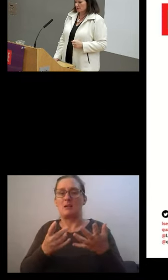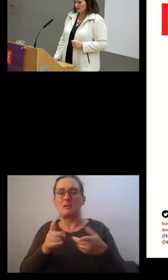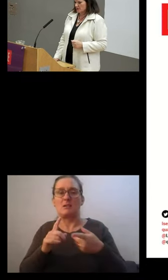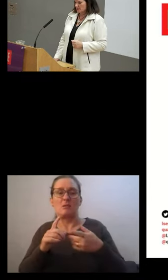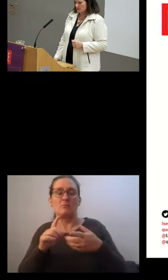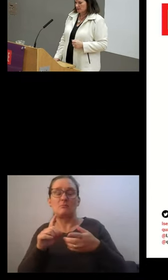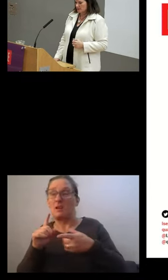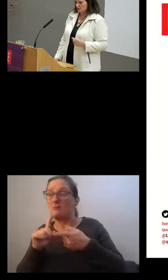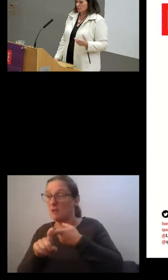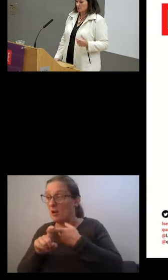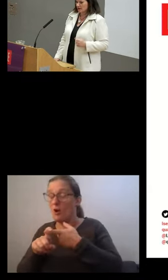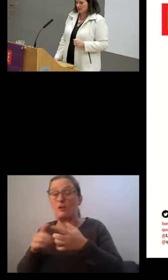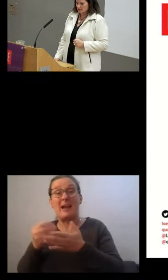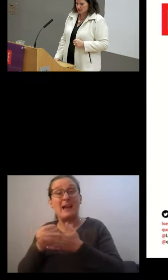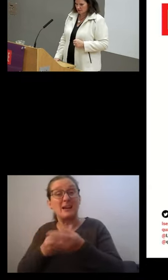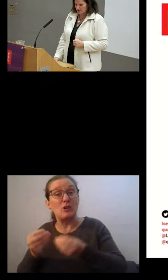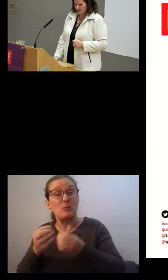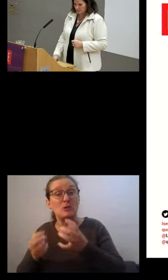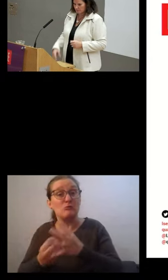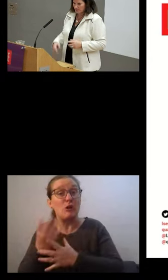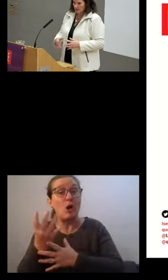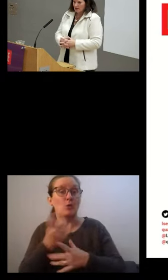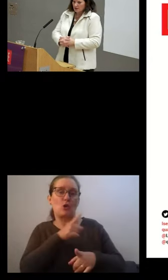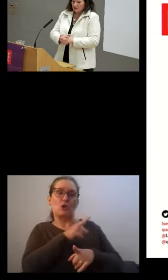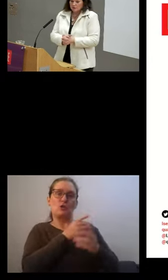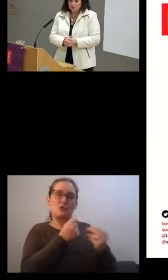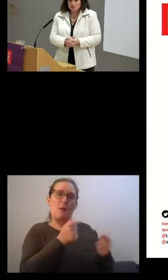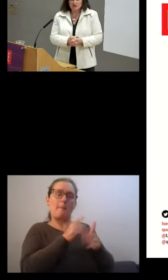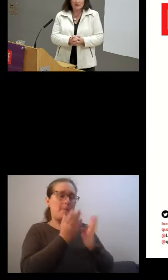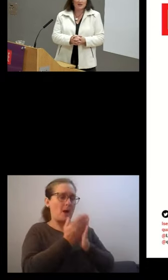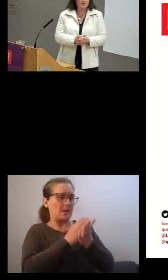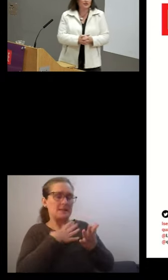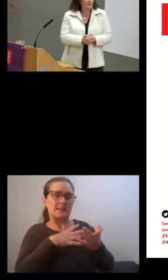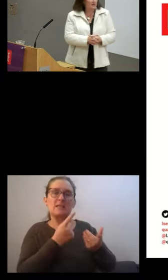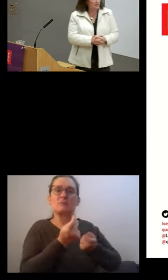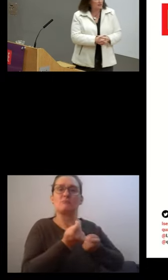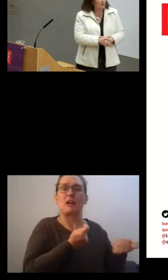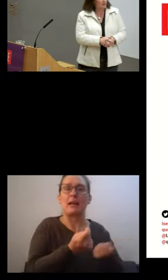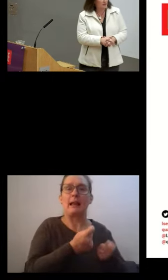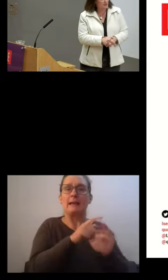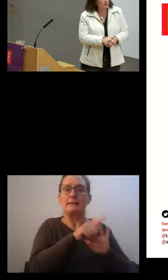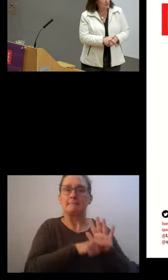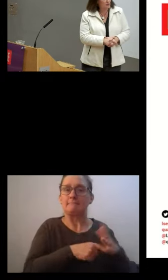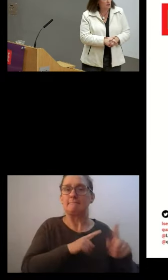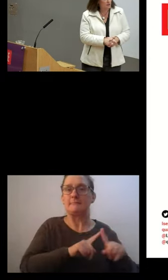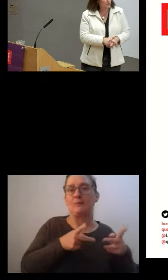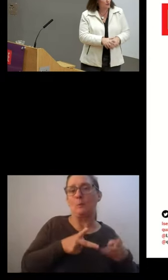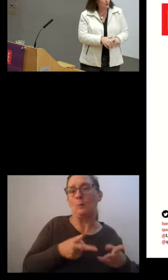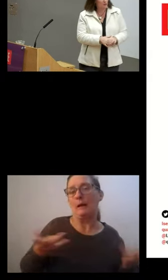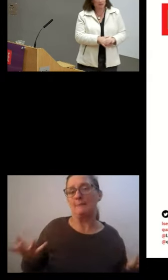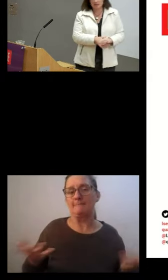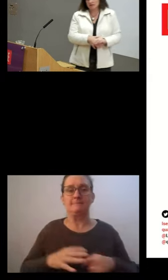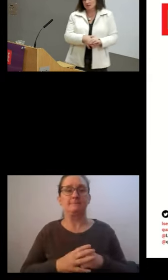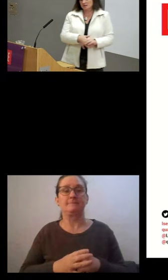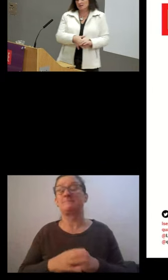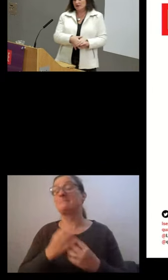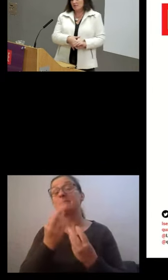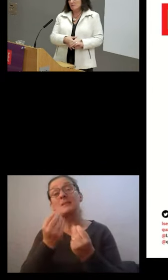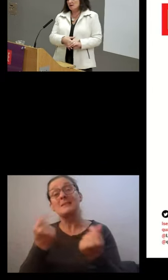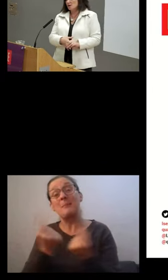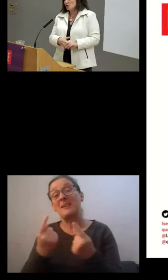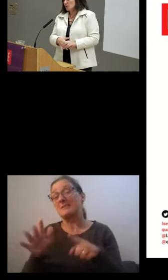there parts of the labour market that should be regulated differently? Of course, there are many issues that I didn't cover in this talk tonight.